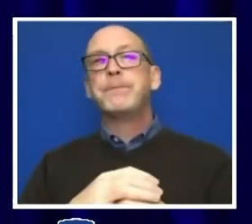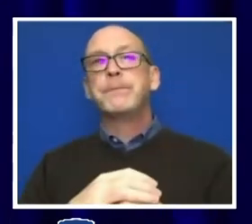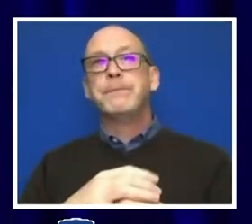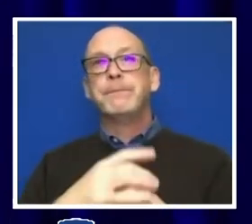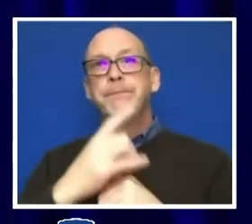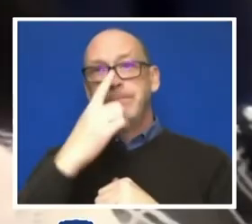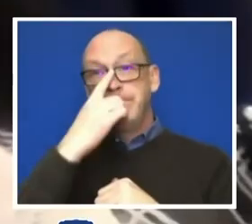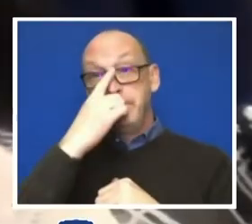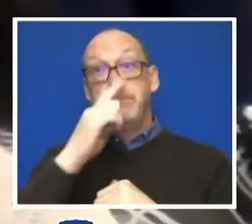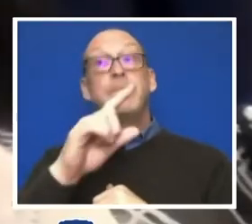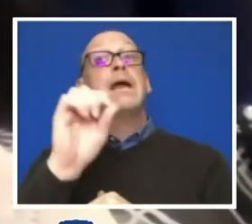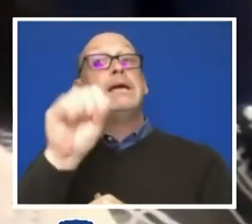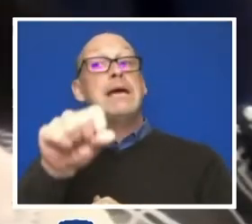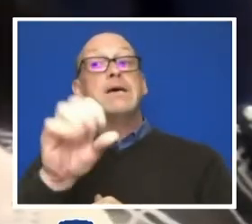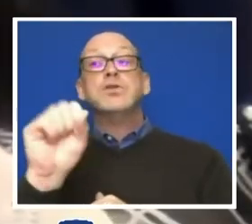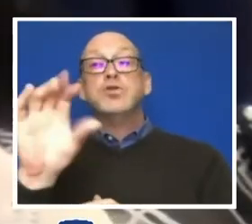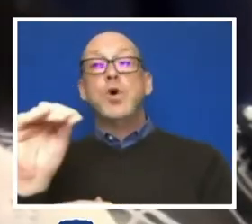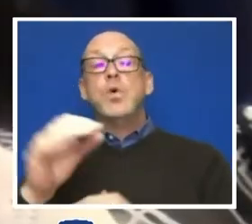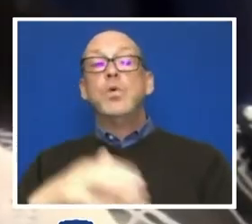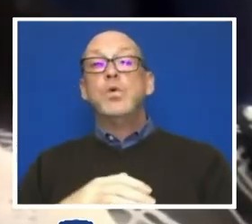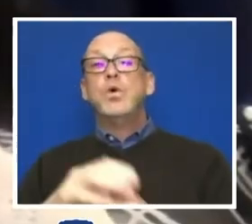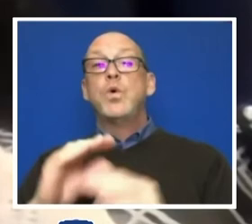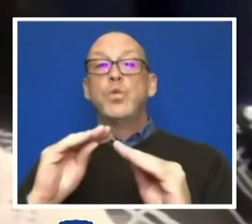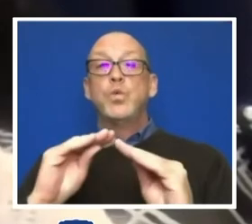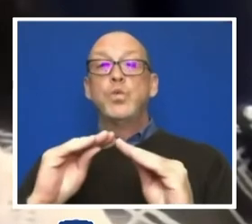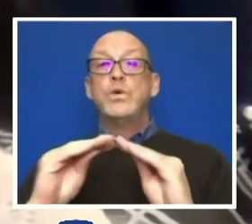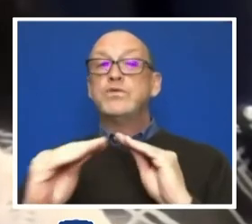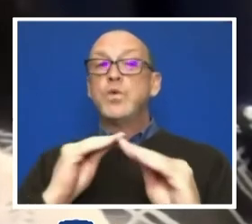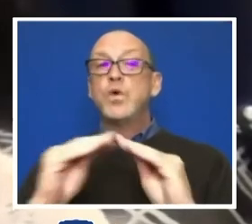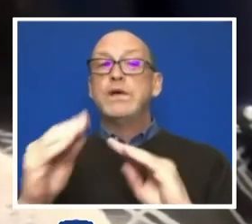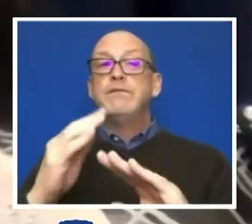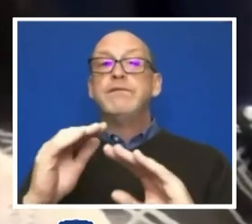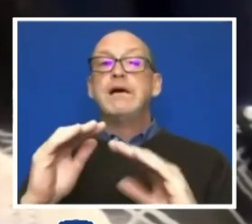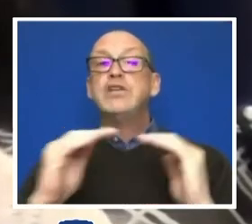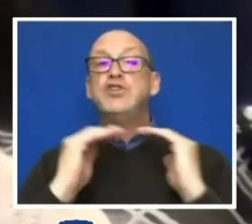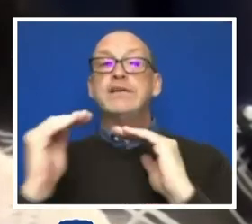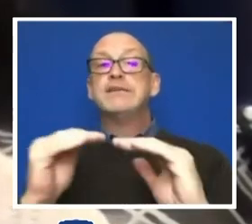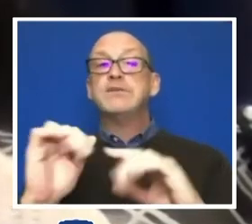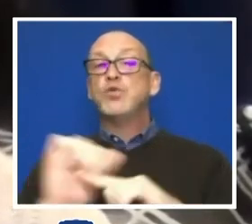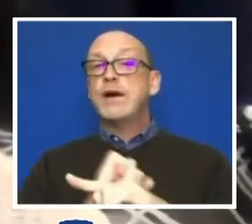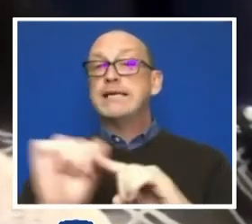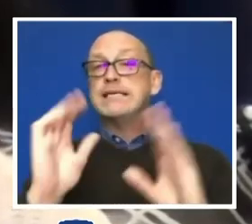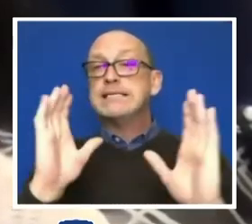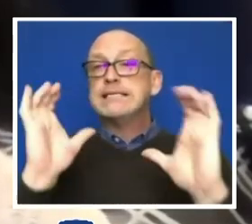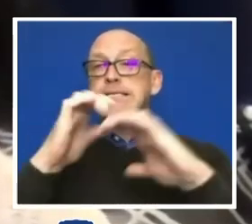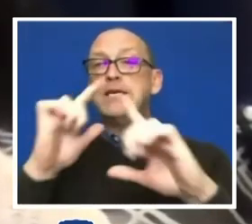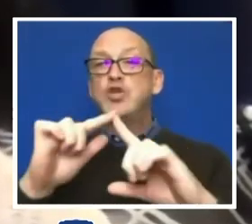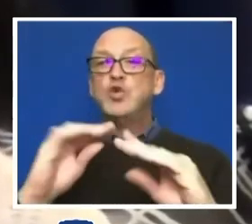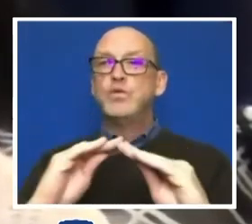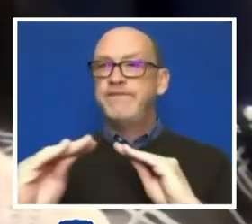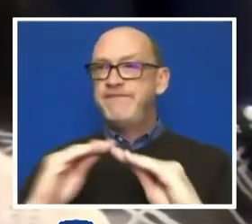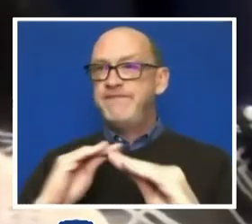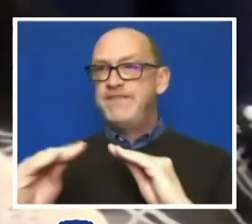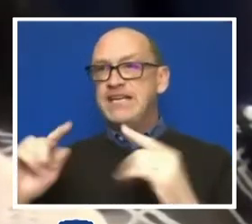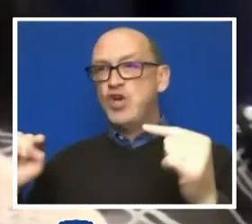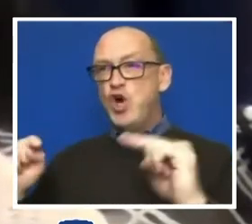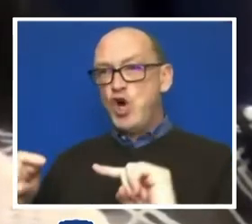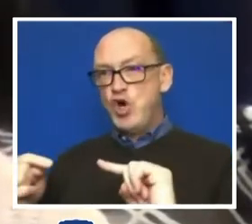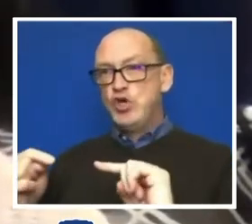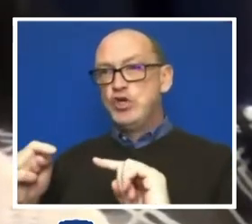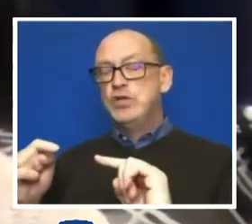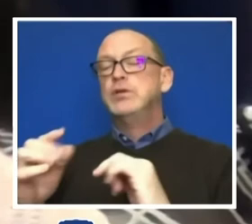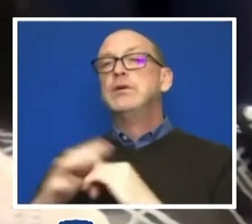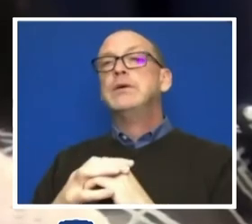Yes. So, restorative justice practices, they seek to repair the harms that are created with a recognition